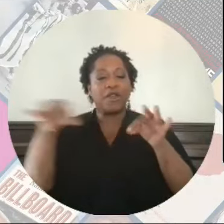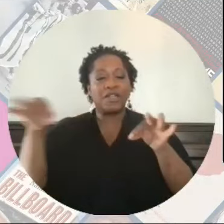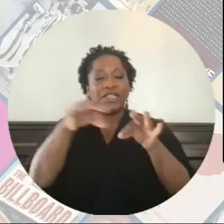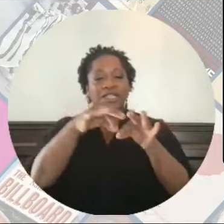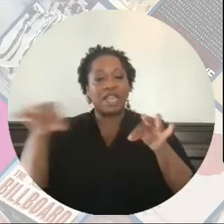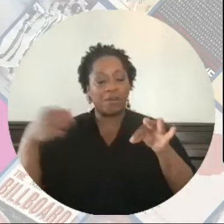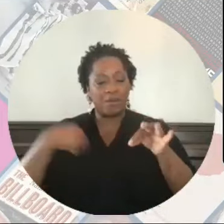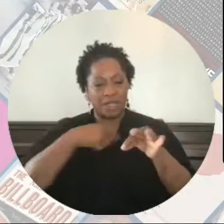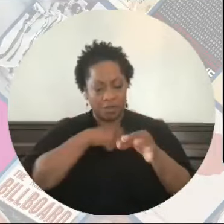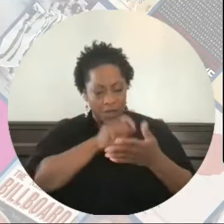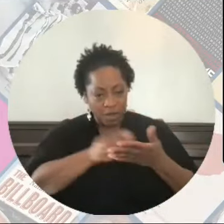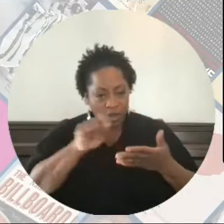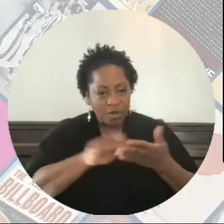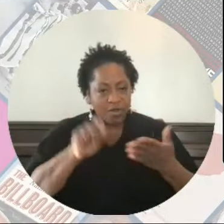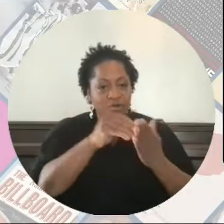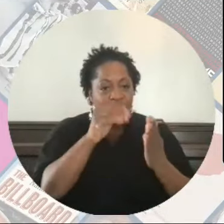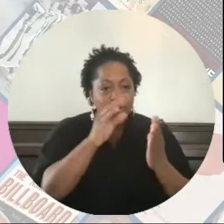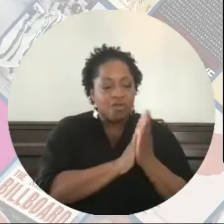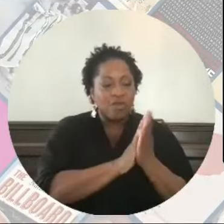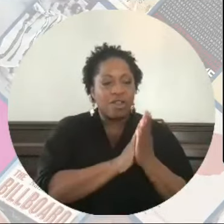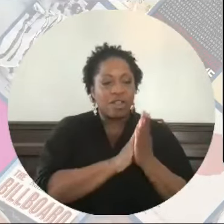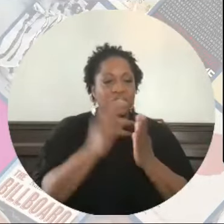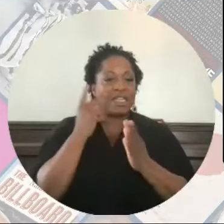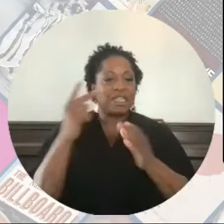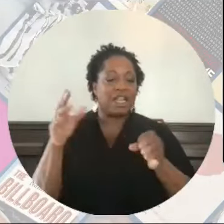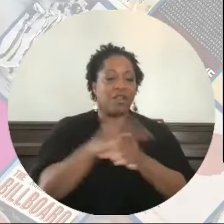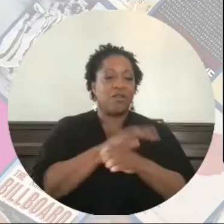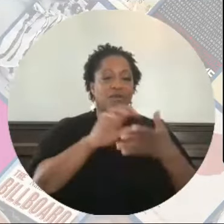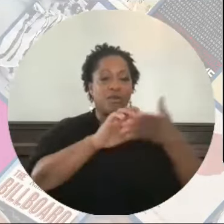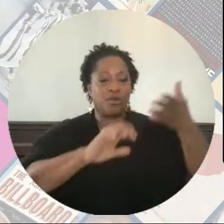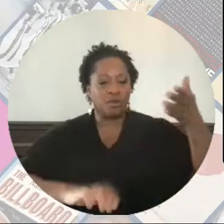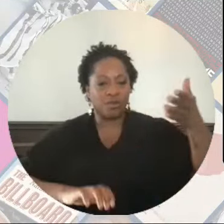that we've written and see the full text.